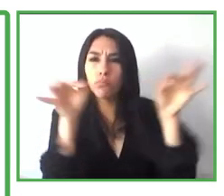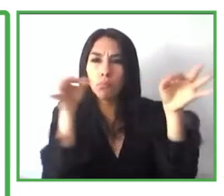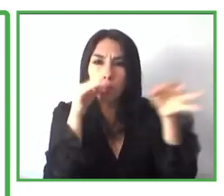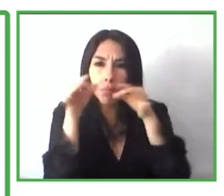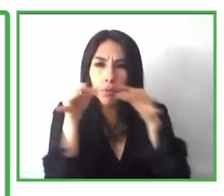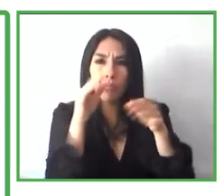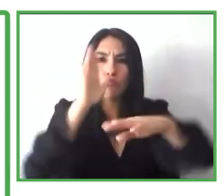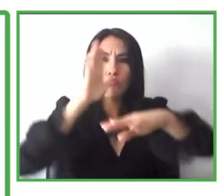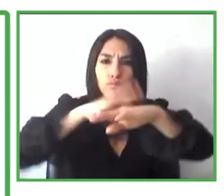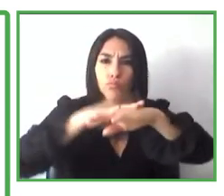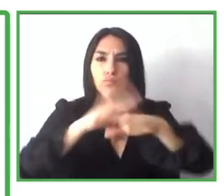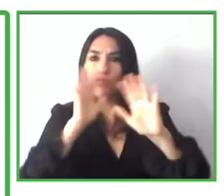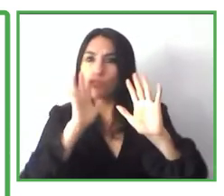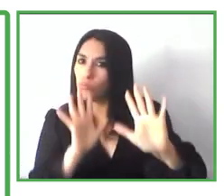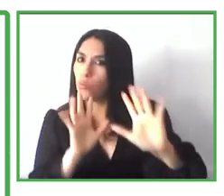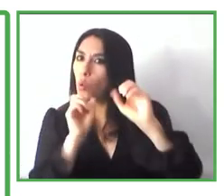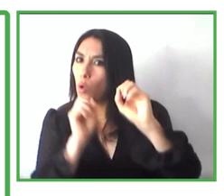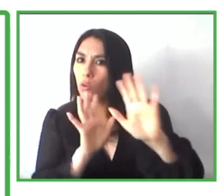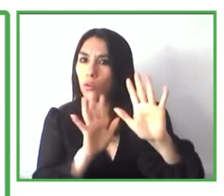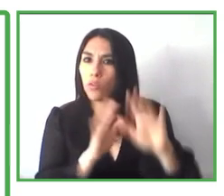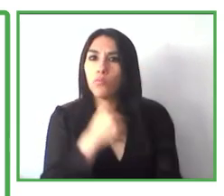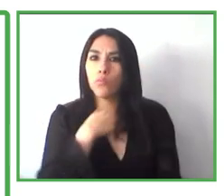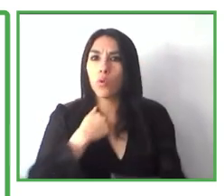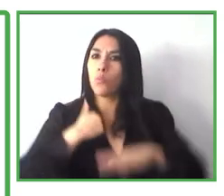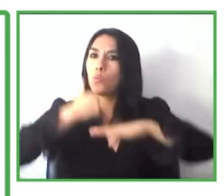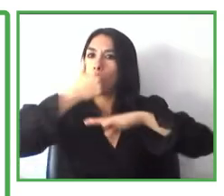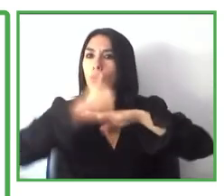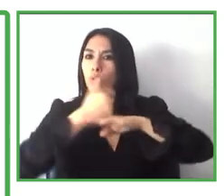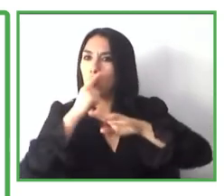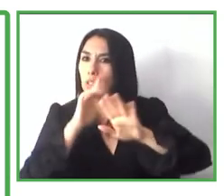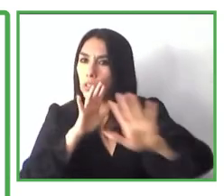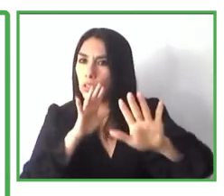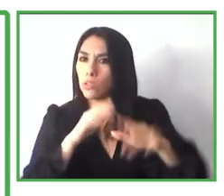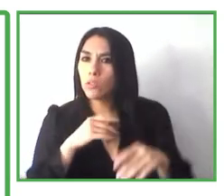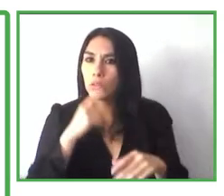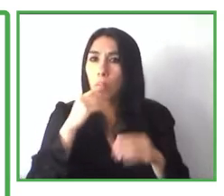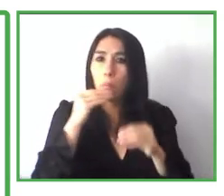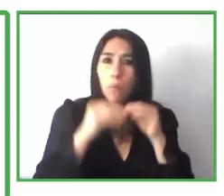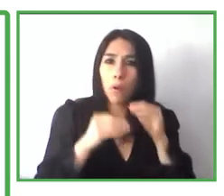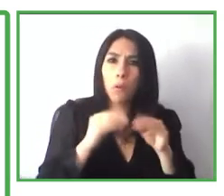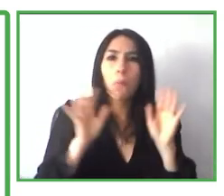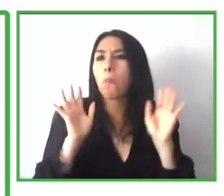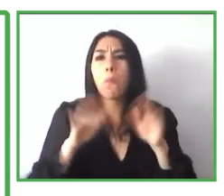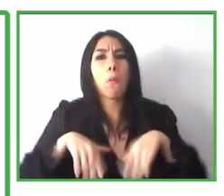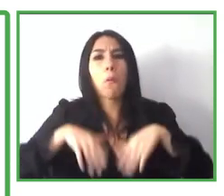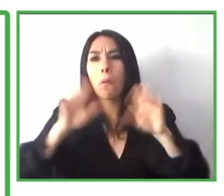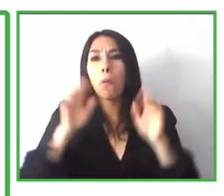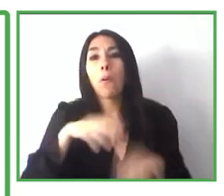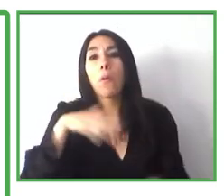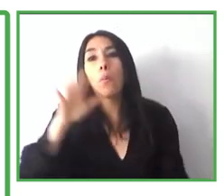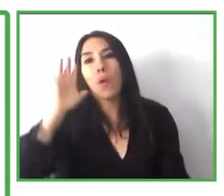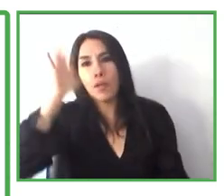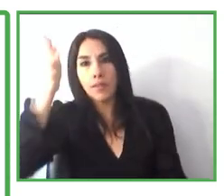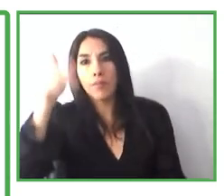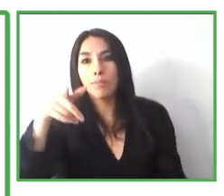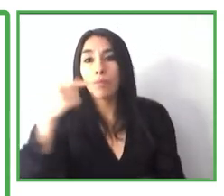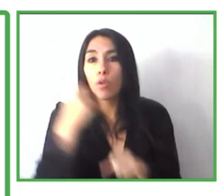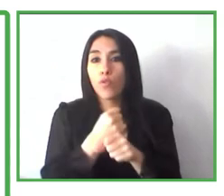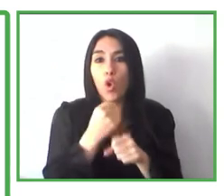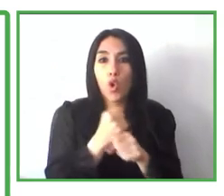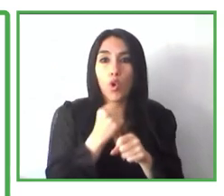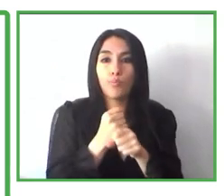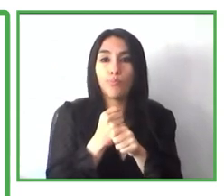entities to prevent any type of issues that they may have. Then if for whatever reason, the employment